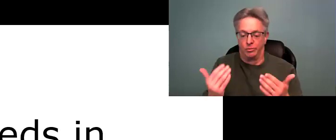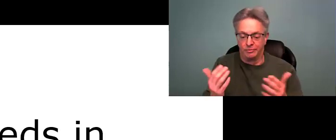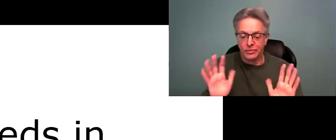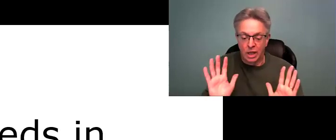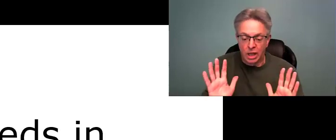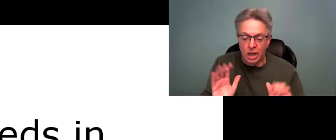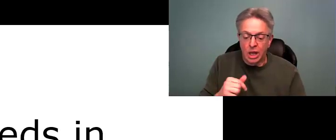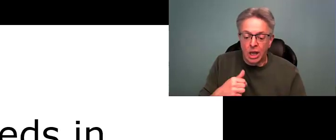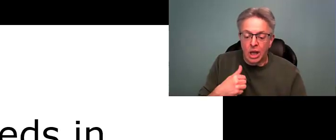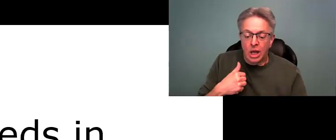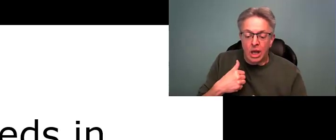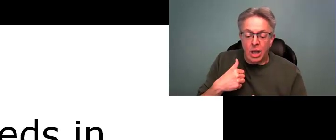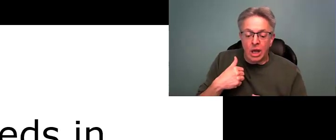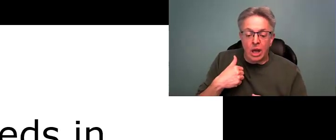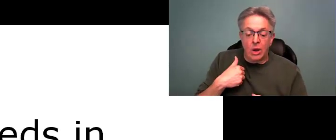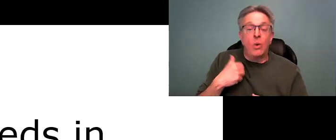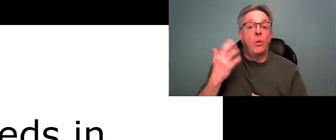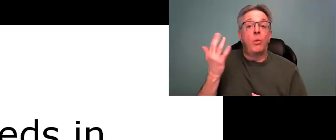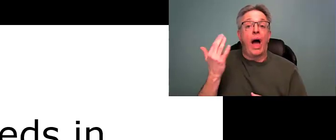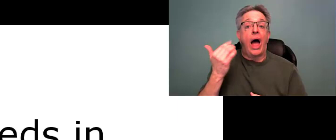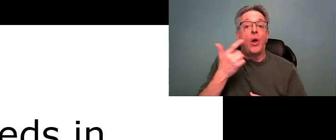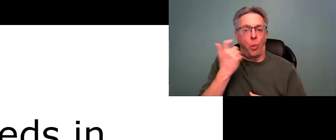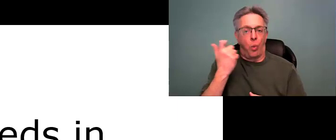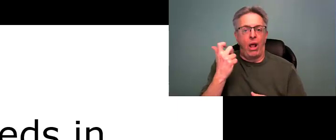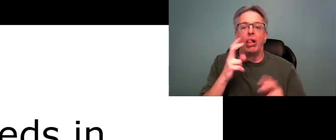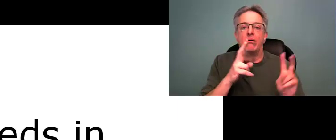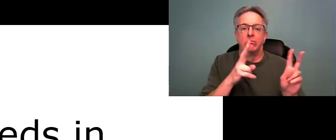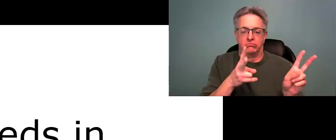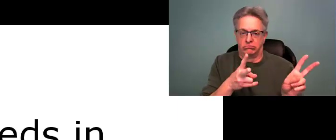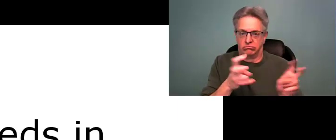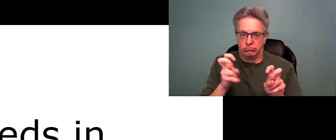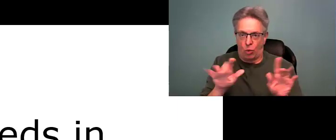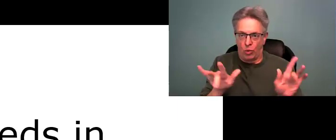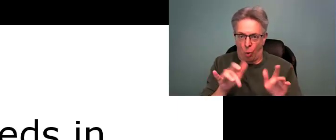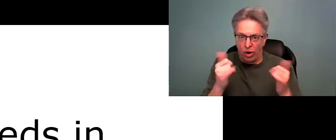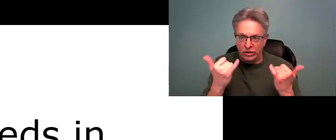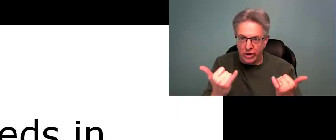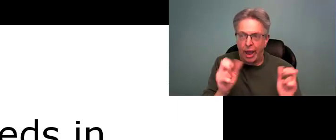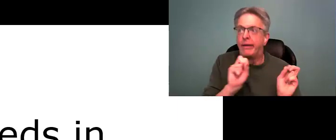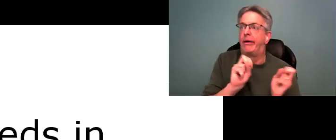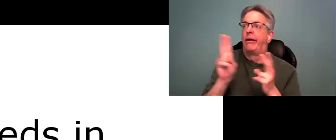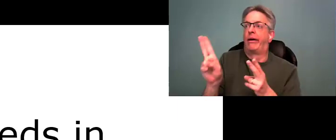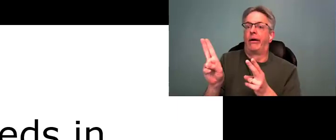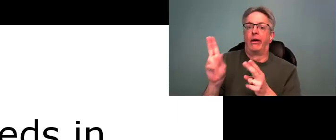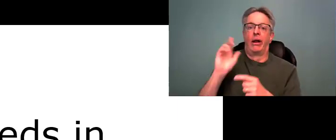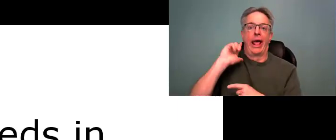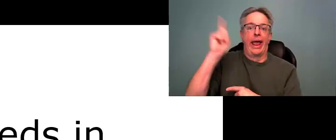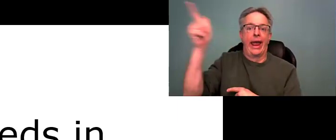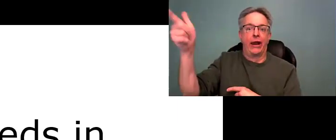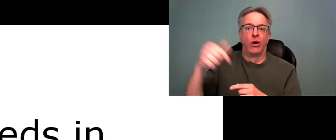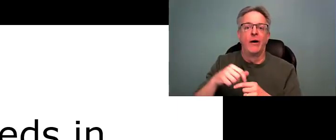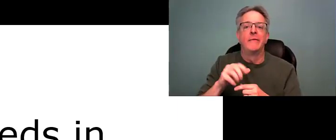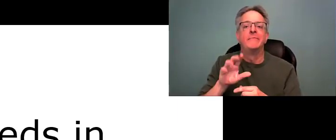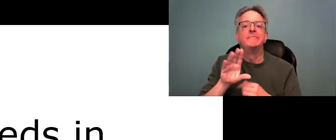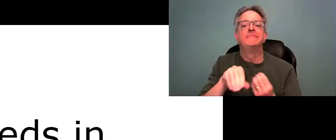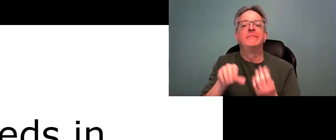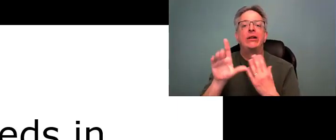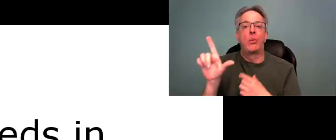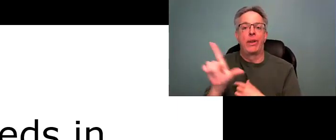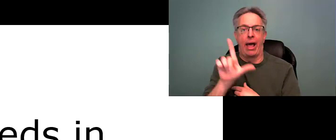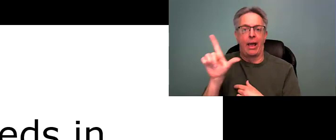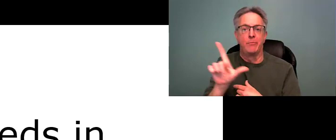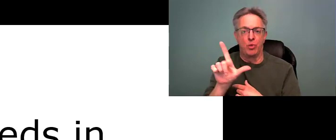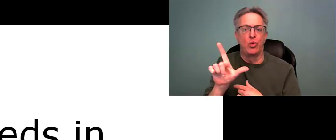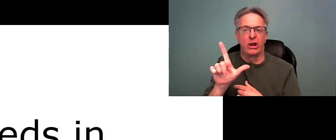Okay, John speaking, wonderful. Thank you for that. All right. Anyhow, the reason it's going to be recording today, we're going to head and add